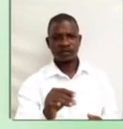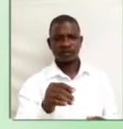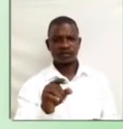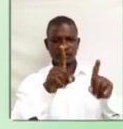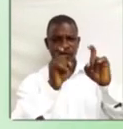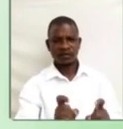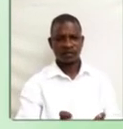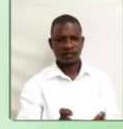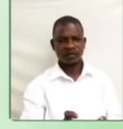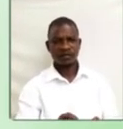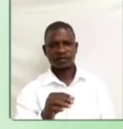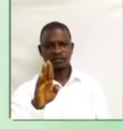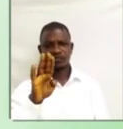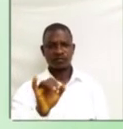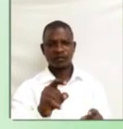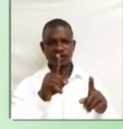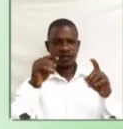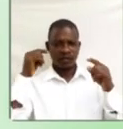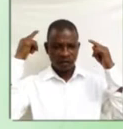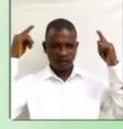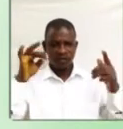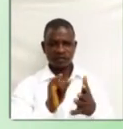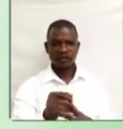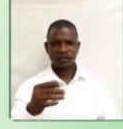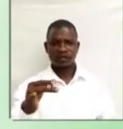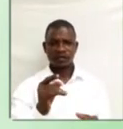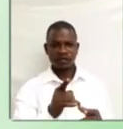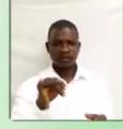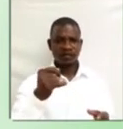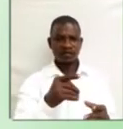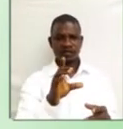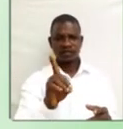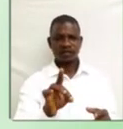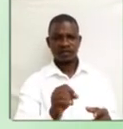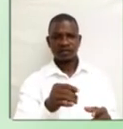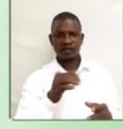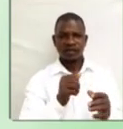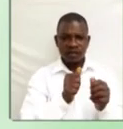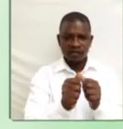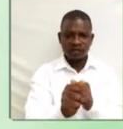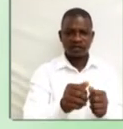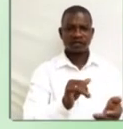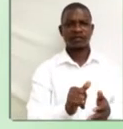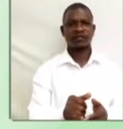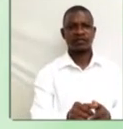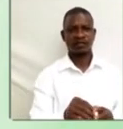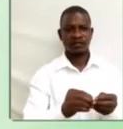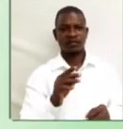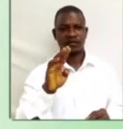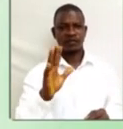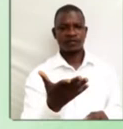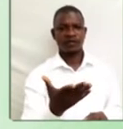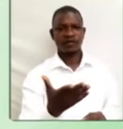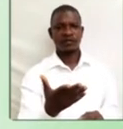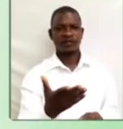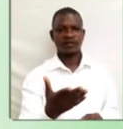B. Excellent. C. Accept. D. Exceed. Number